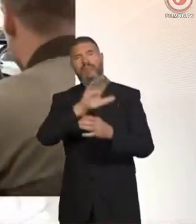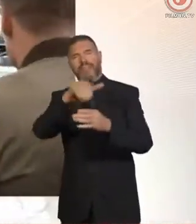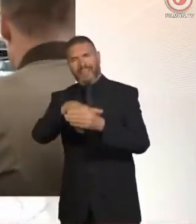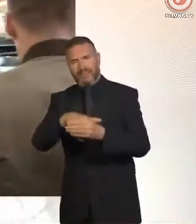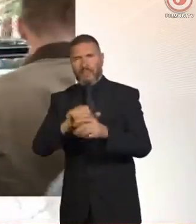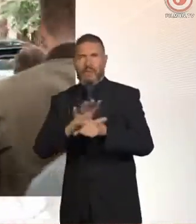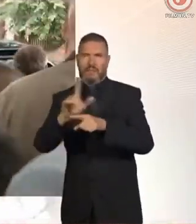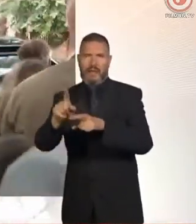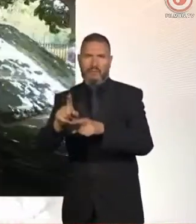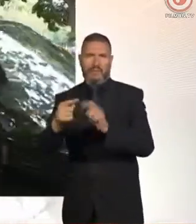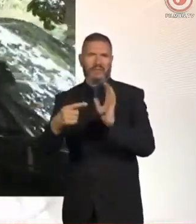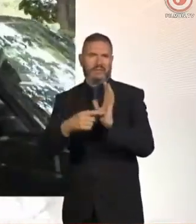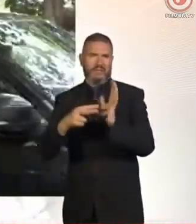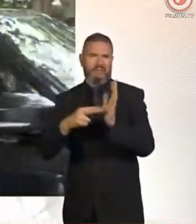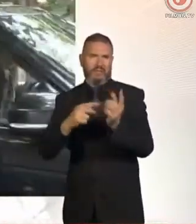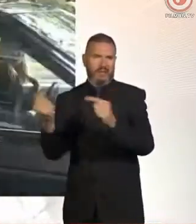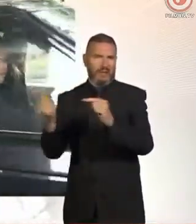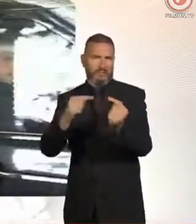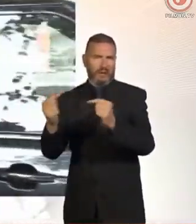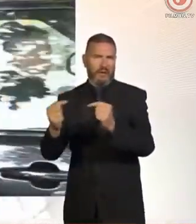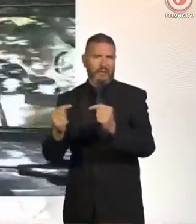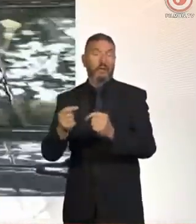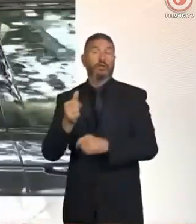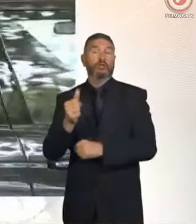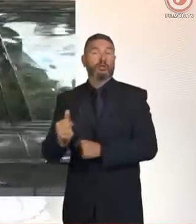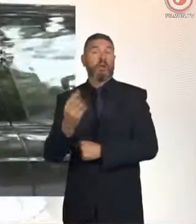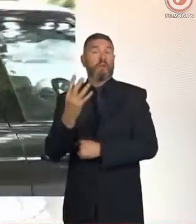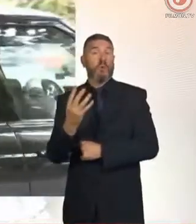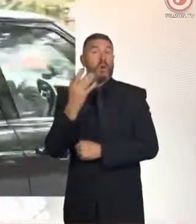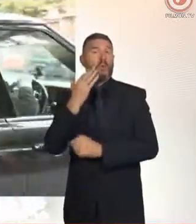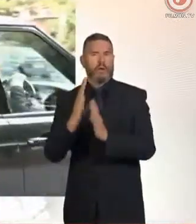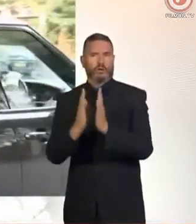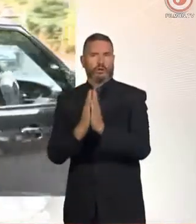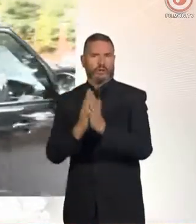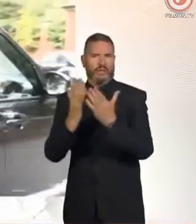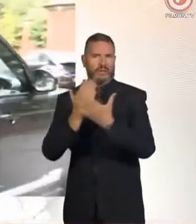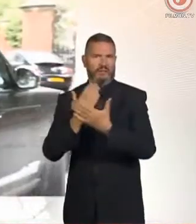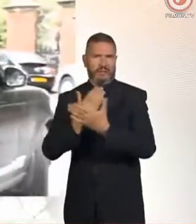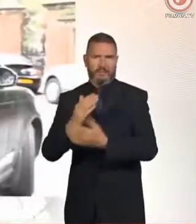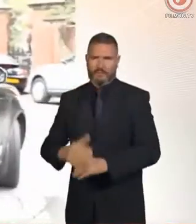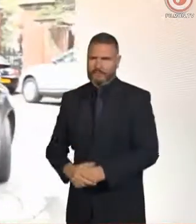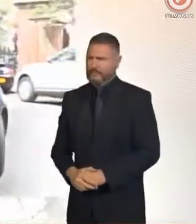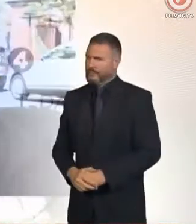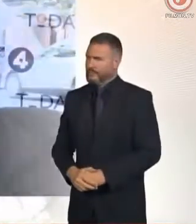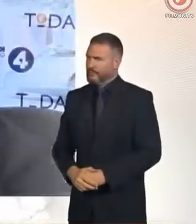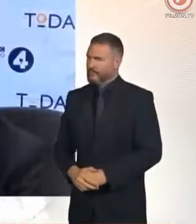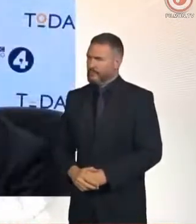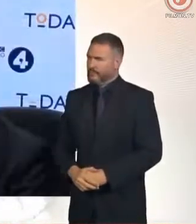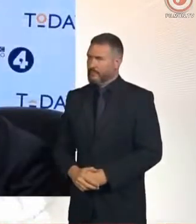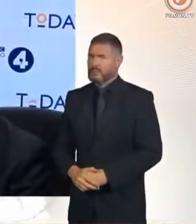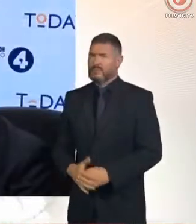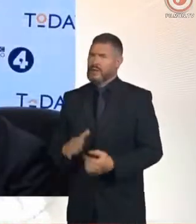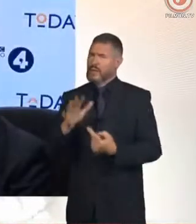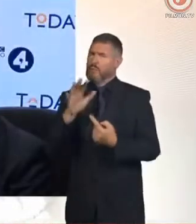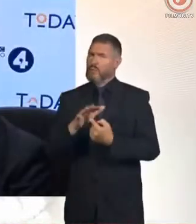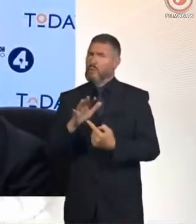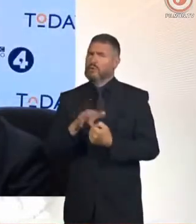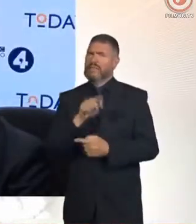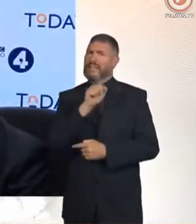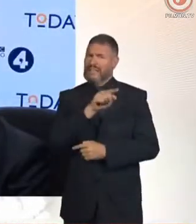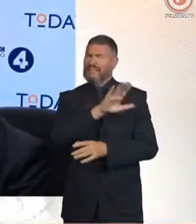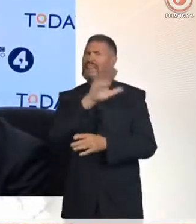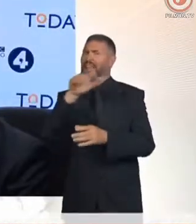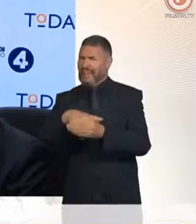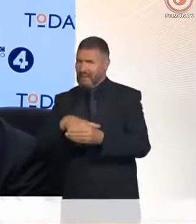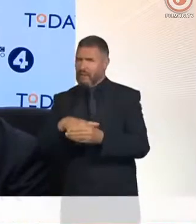TV debates, including one on Channel 4 on Sunday evening. It's incredibly important because he is by far the